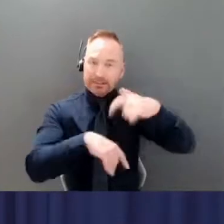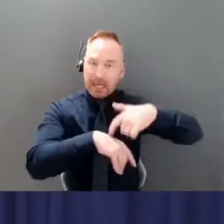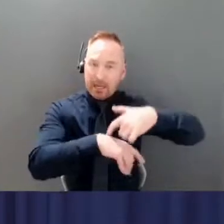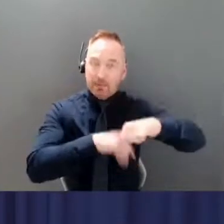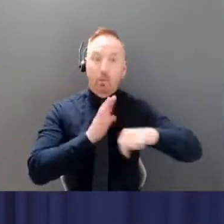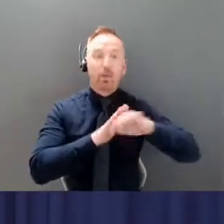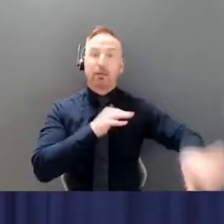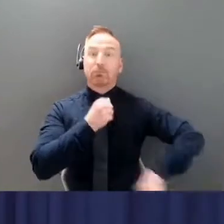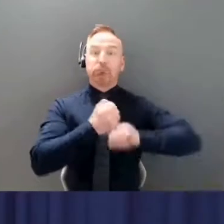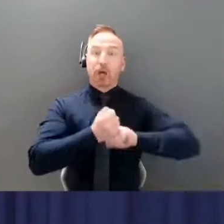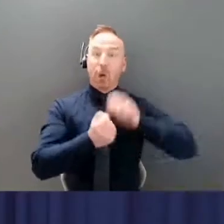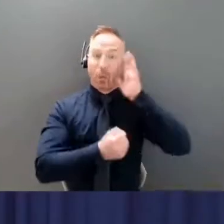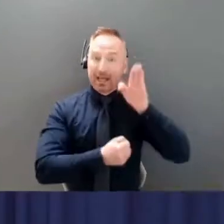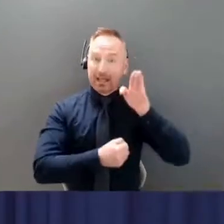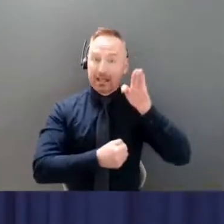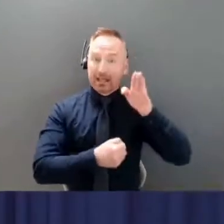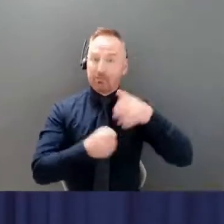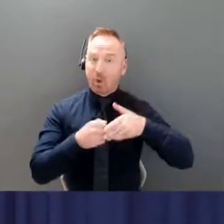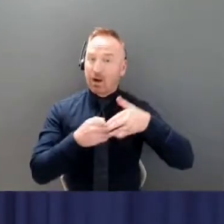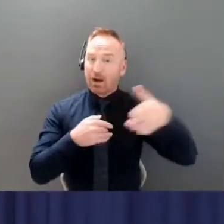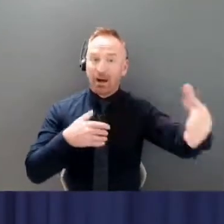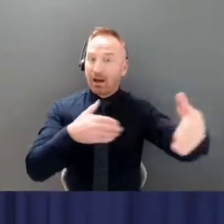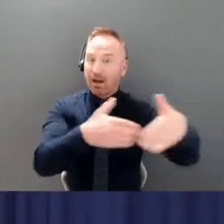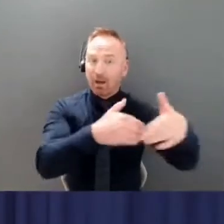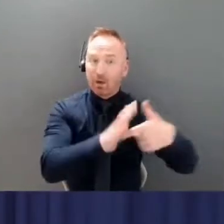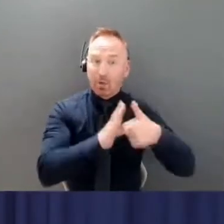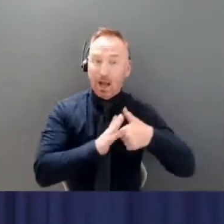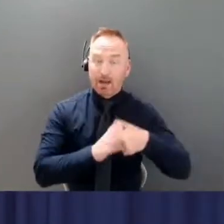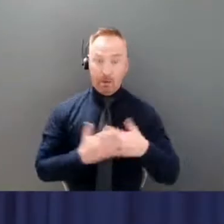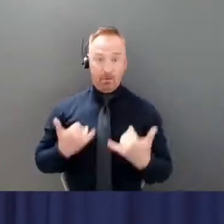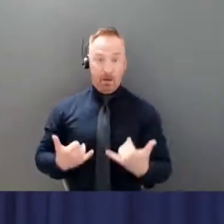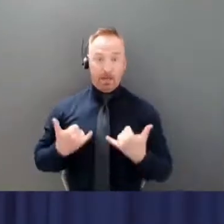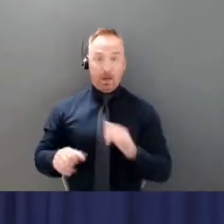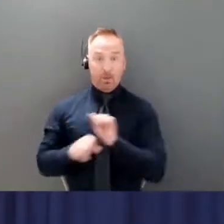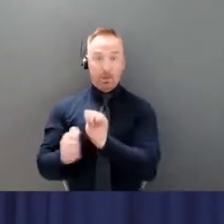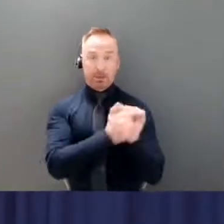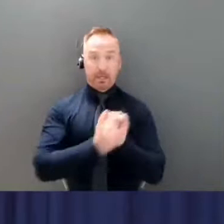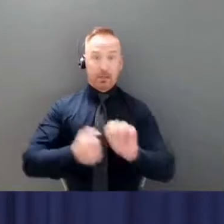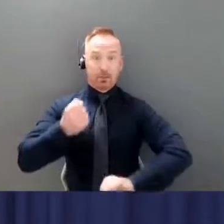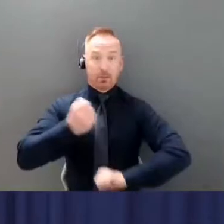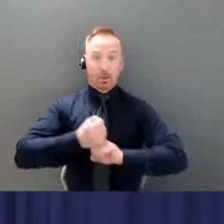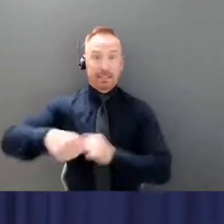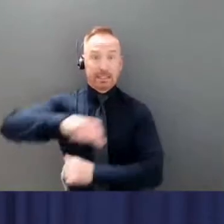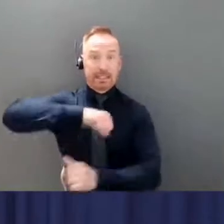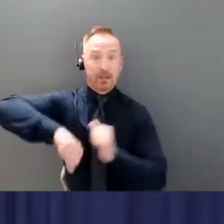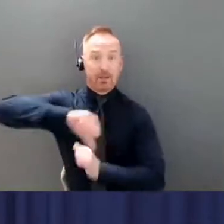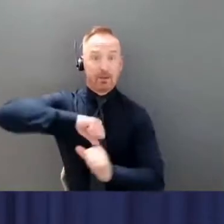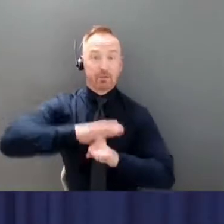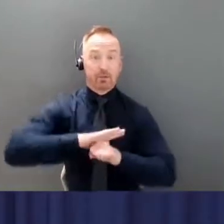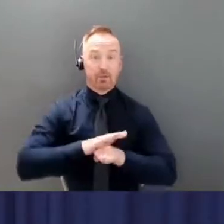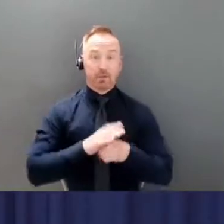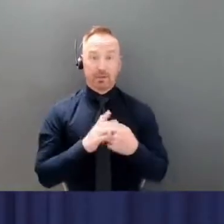Right now, we need to work together to support each other to address this wave.